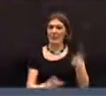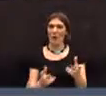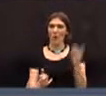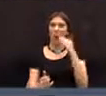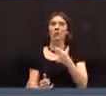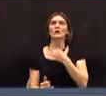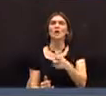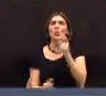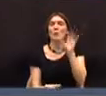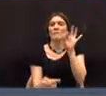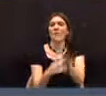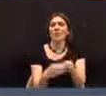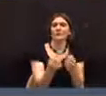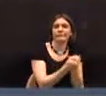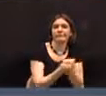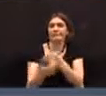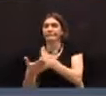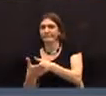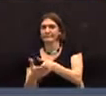votes which way on this issue.